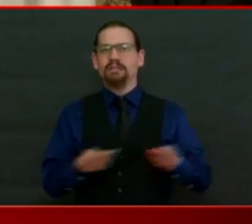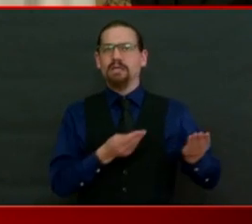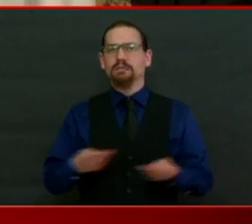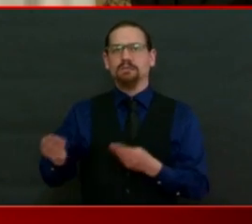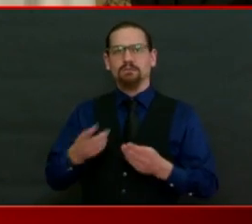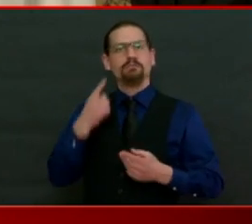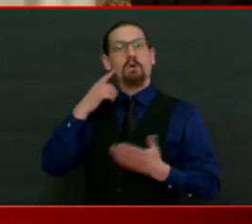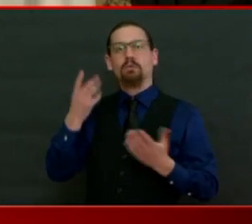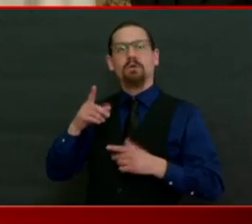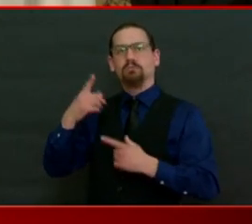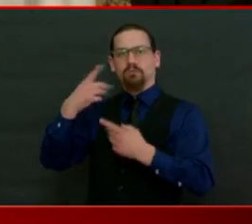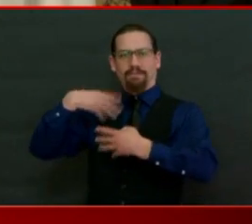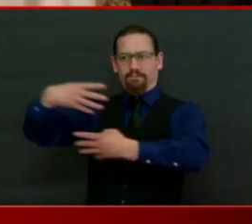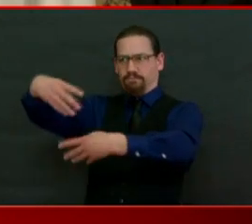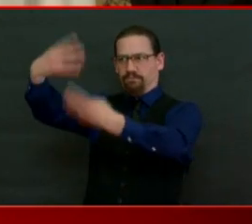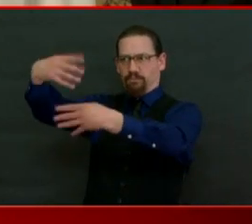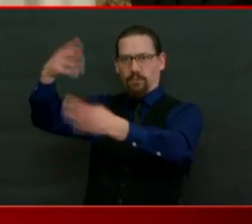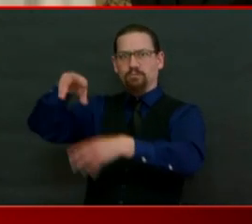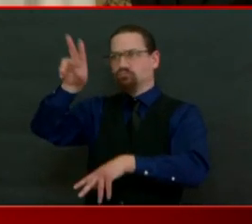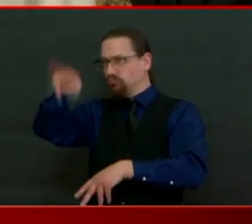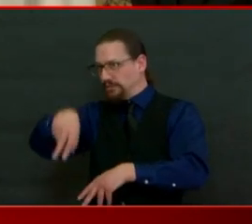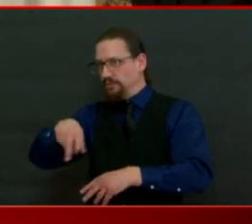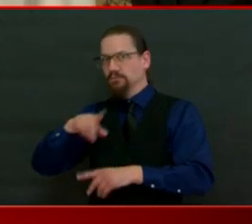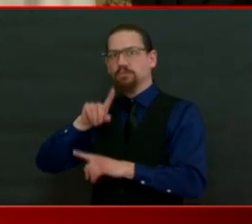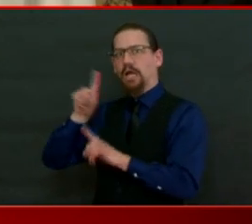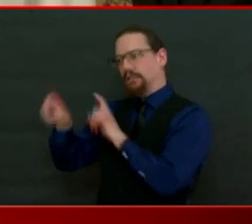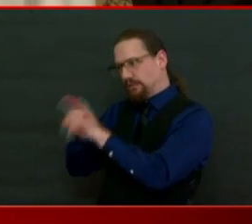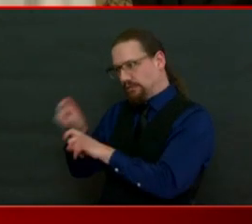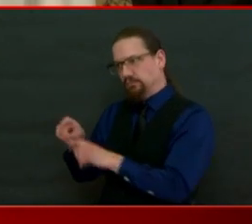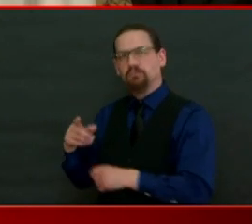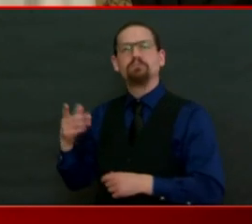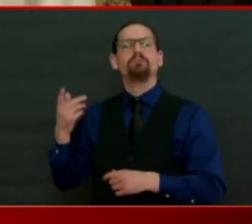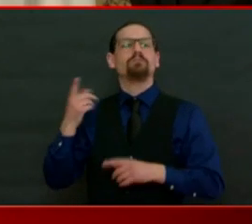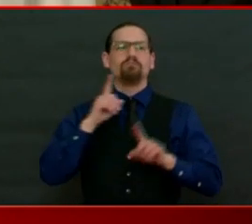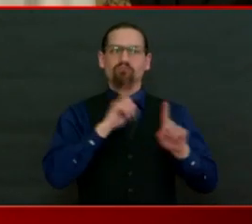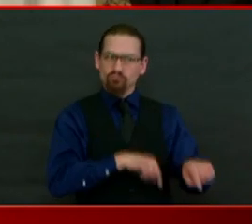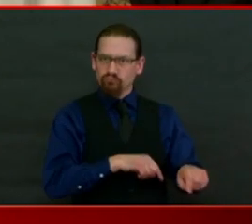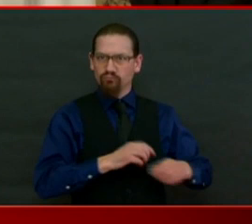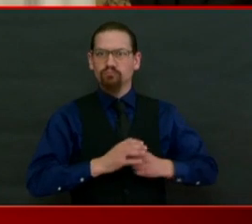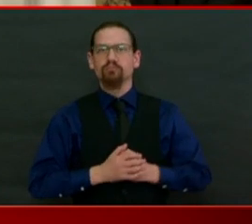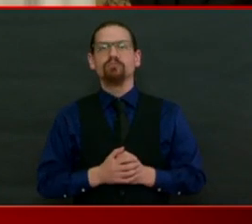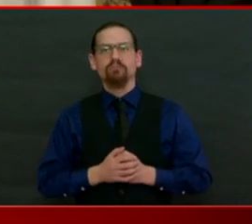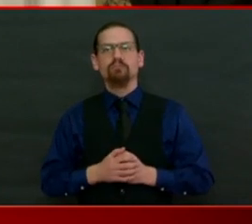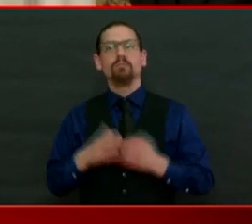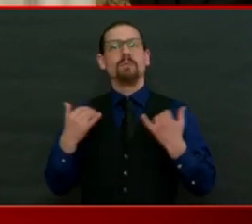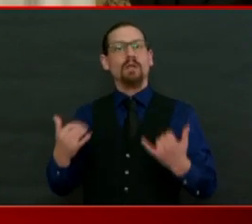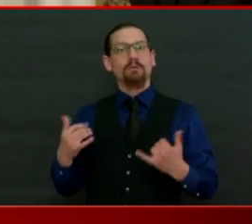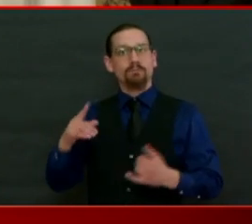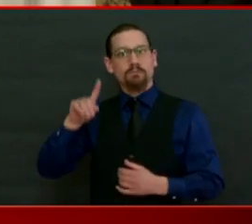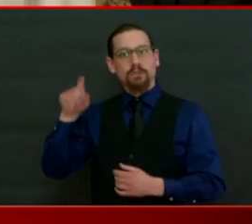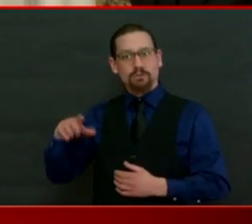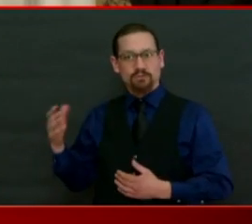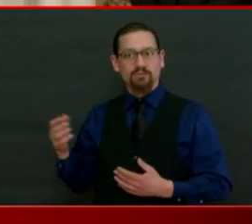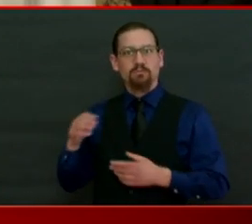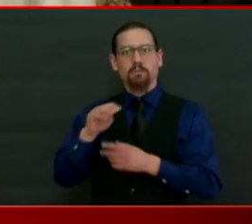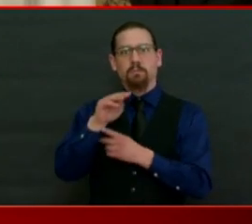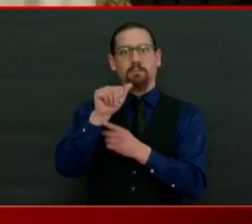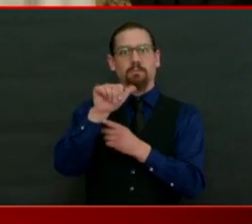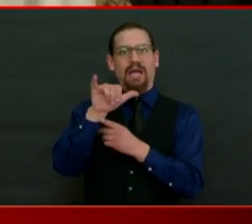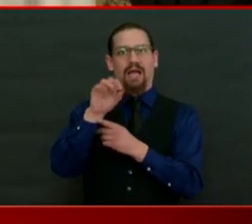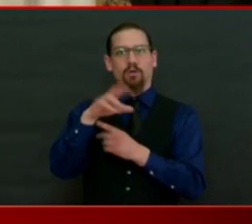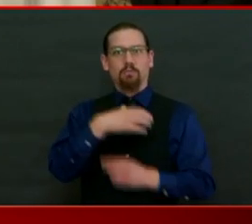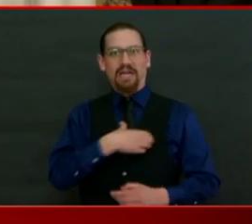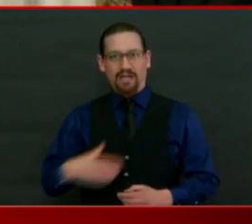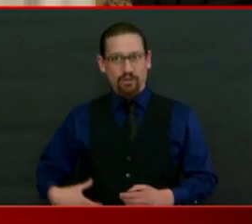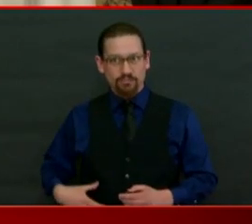Tara Granahan from WPRO Radio. Governor, to follow up, and since Mayor Alorza held a Twitter town hall at the same time as your